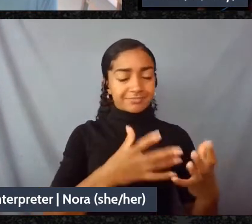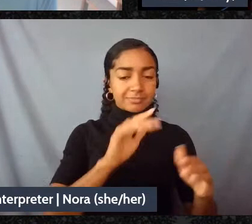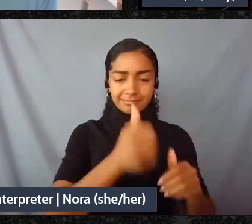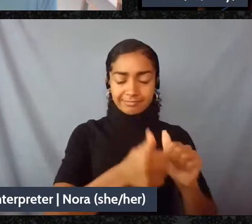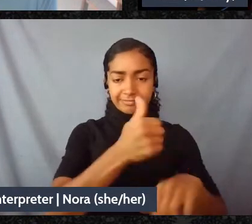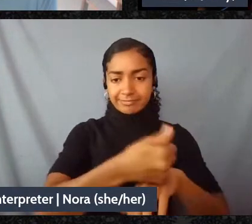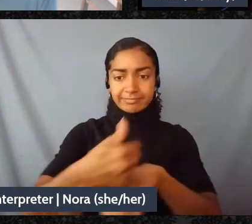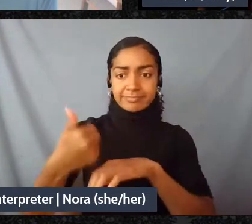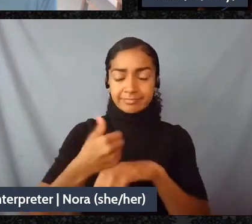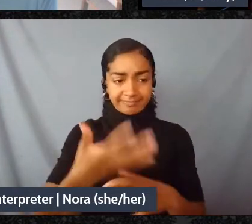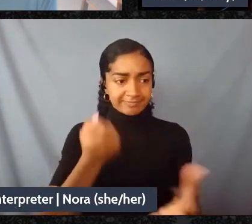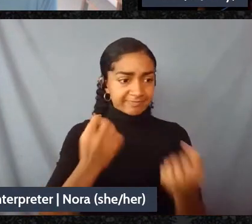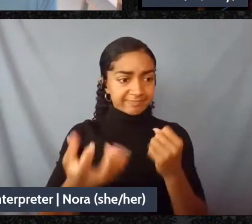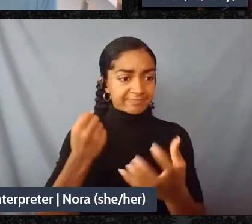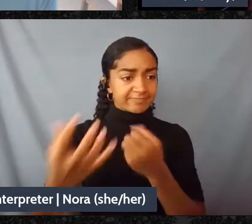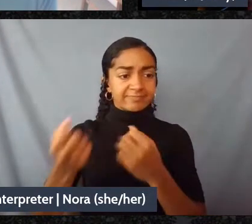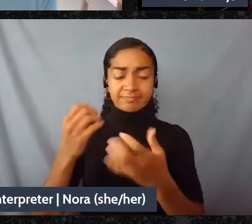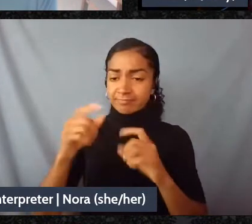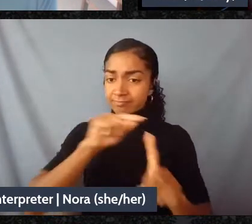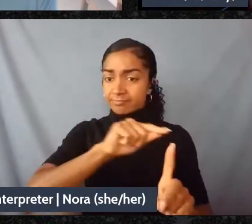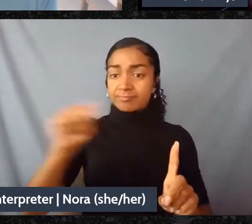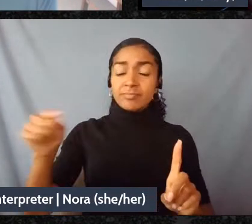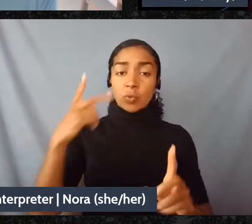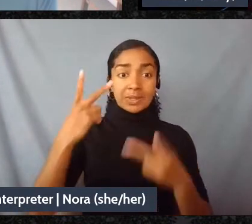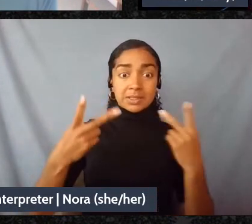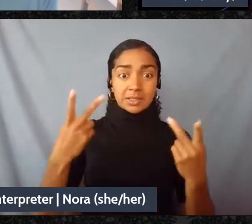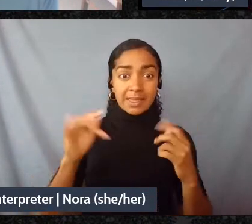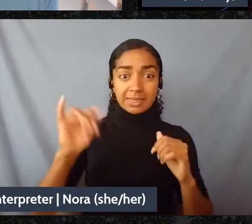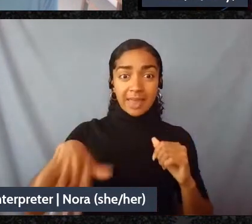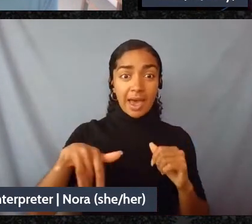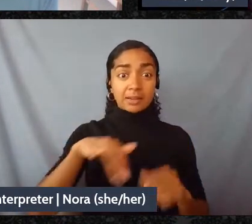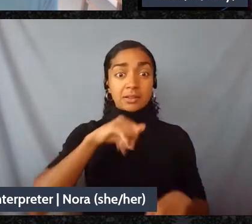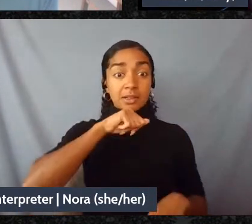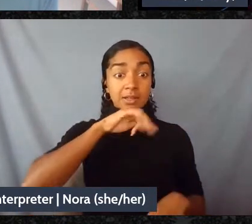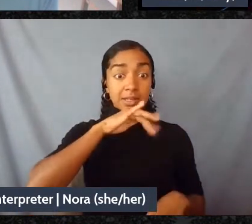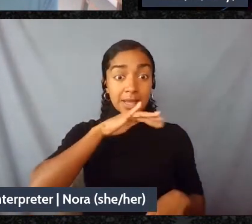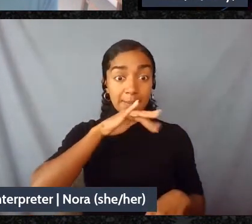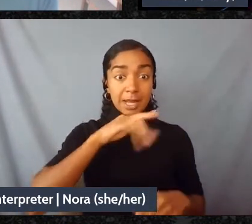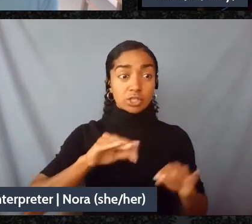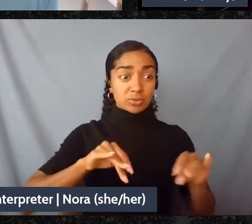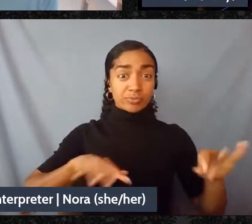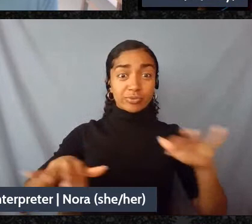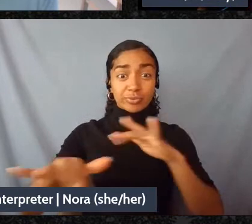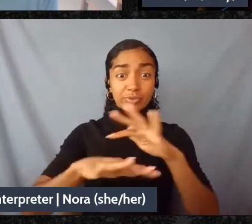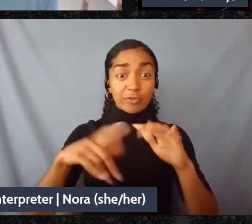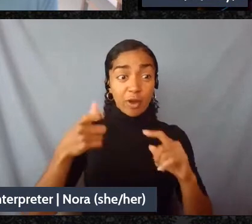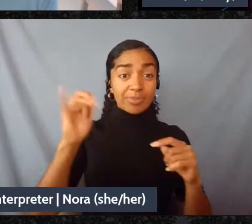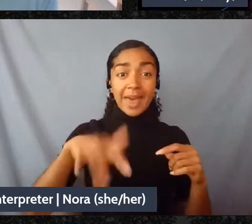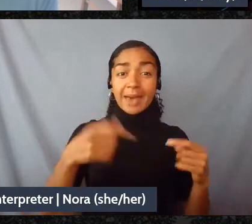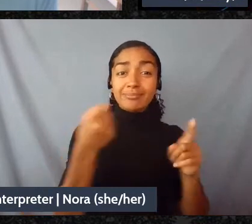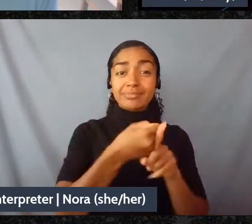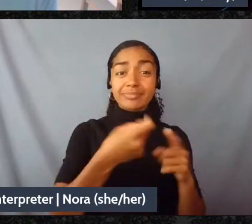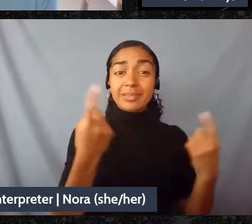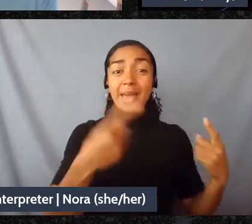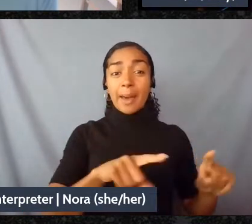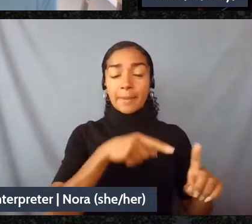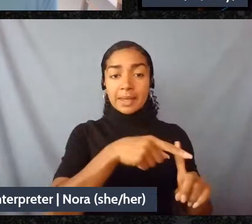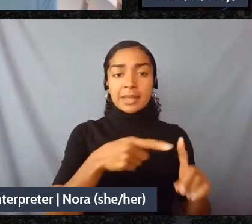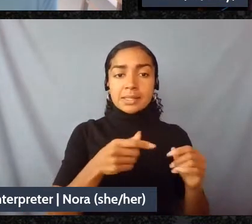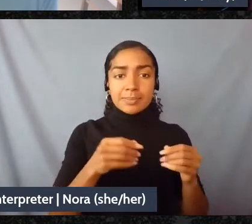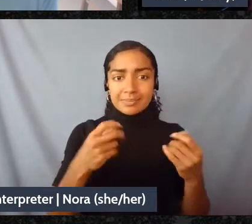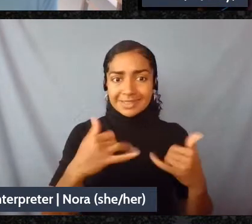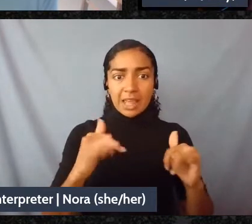accident in U.S. history. And the contamination from that accident is still poisoning the drinking water in our communities.